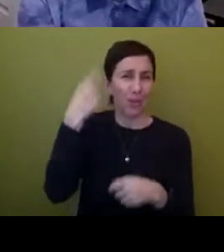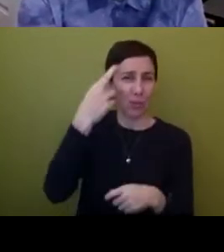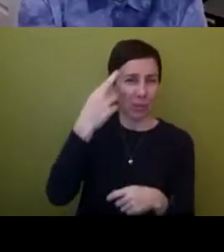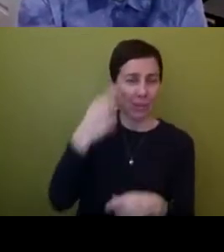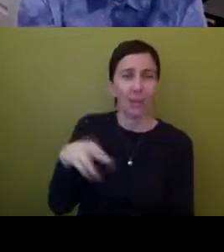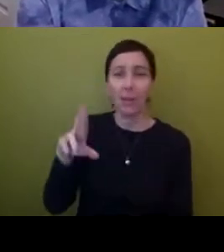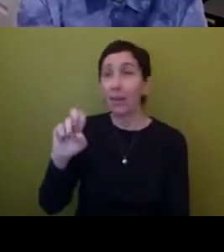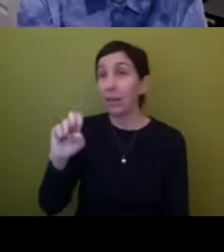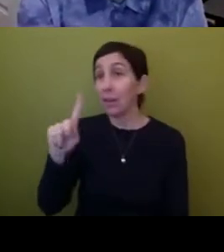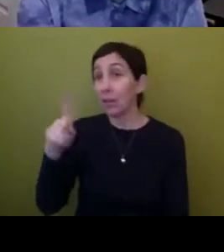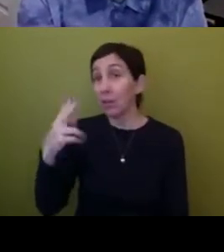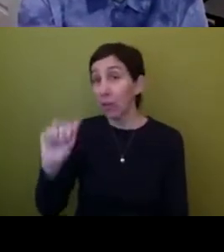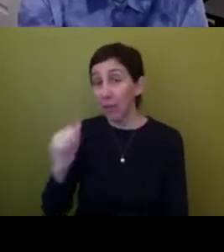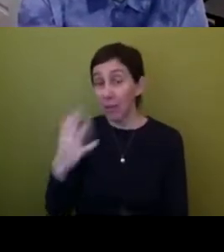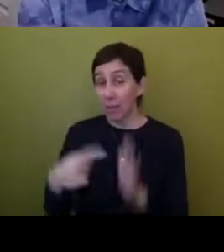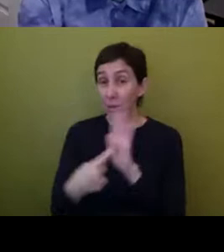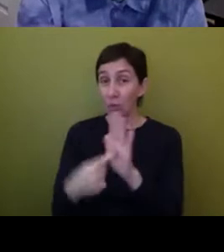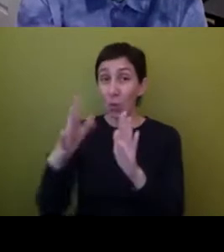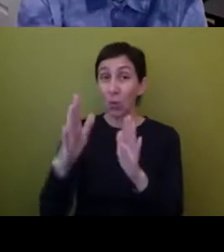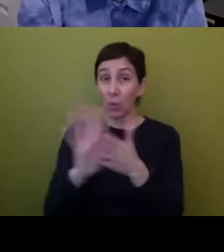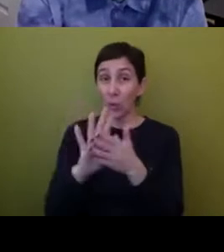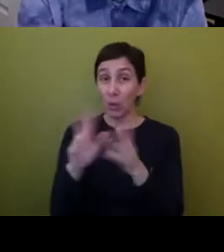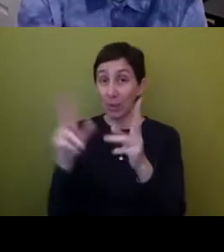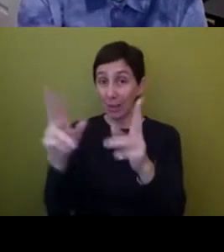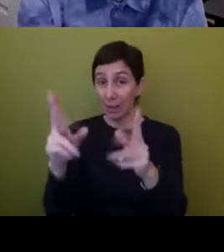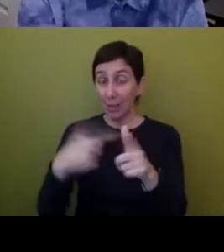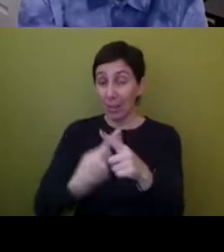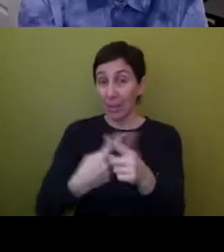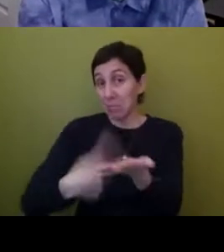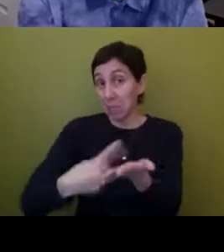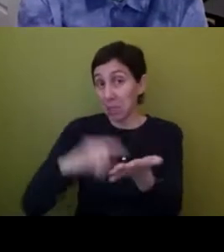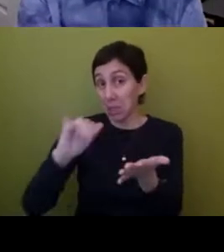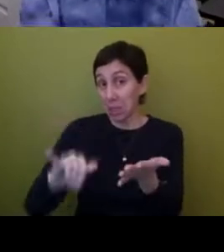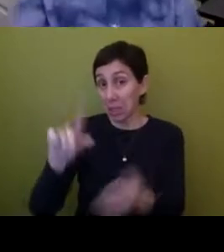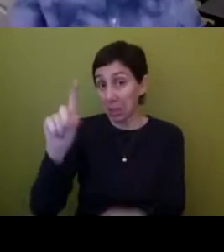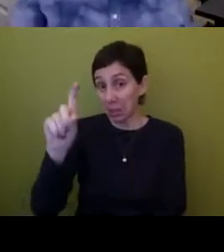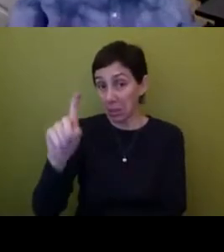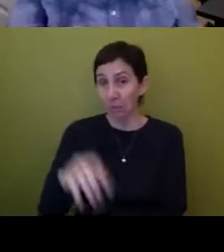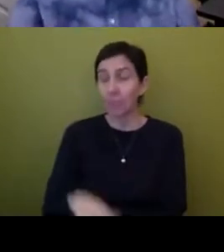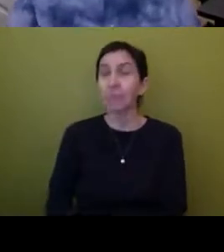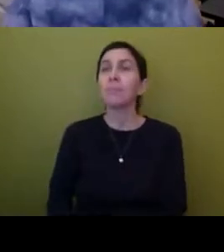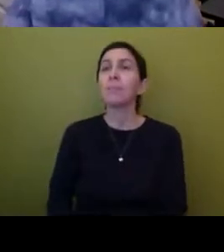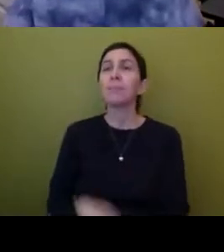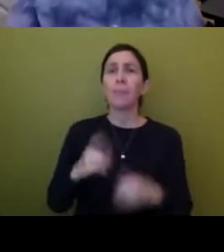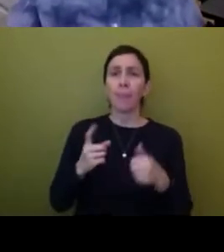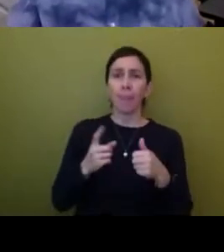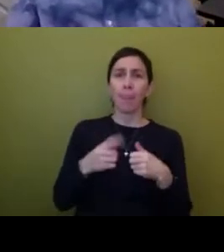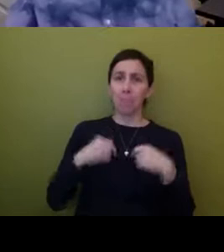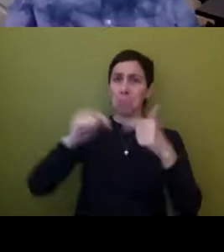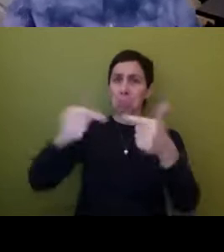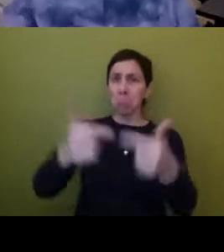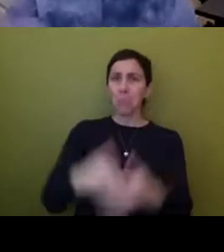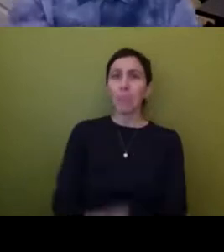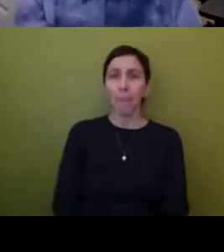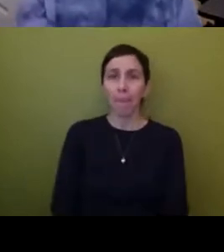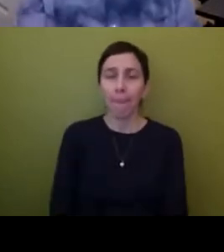and if you wanted to show your clip, um, so we could talk a little bit, um, about that. Sure. Before we go to my clip, back to the museums.